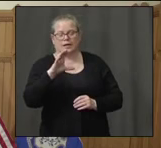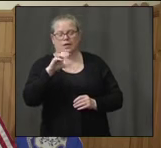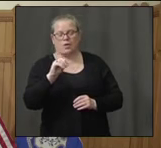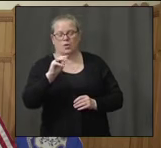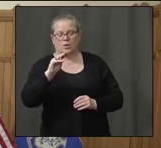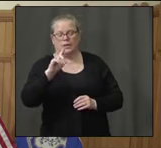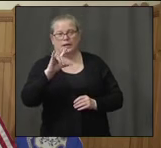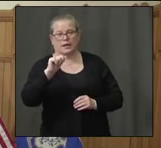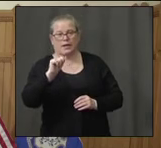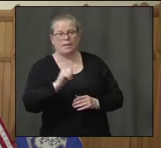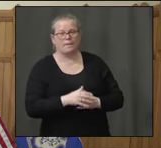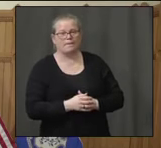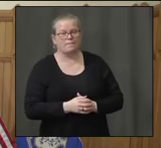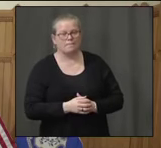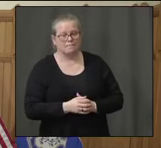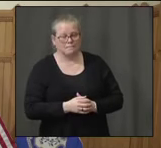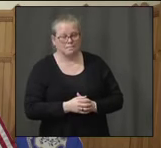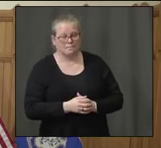Hi, good afternoon.